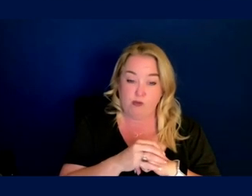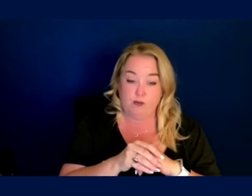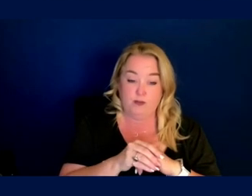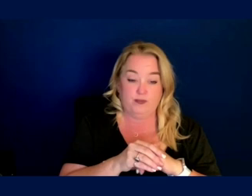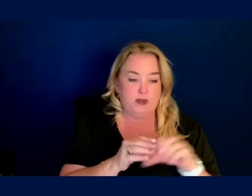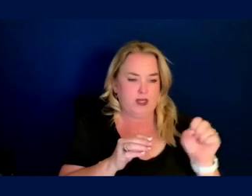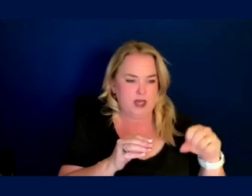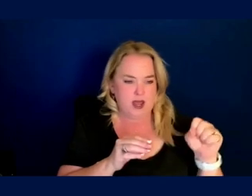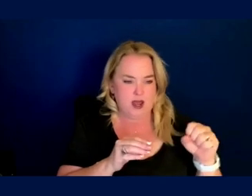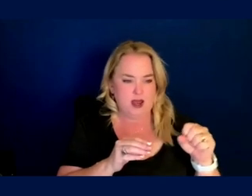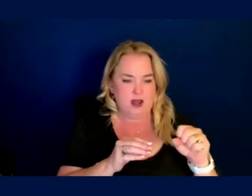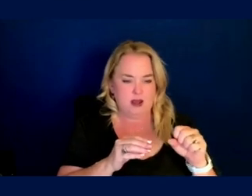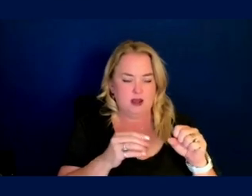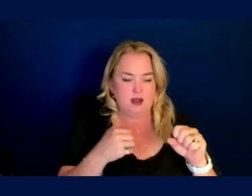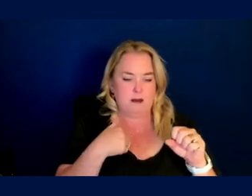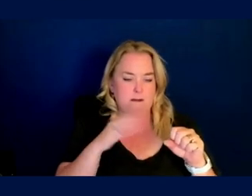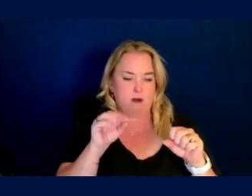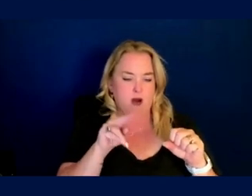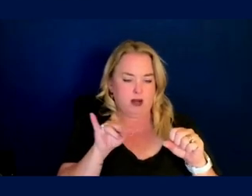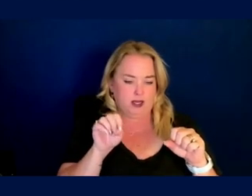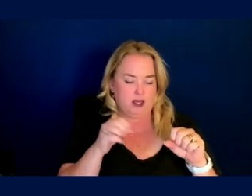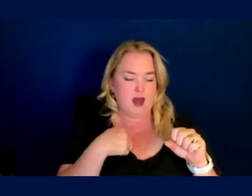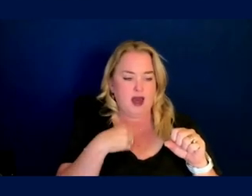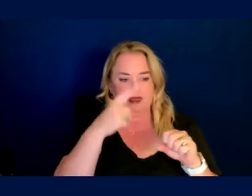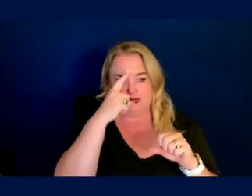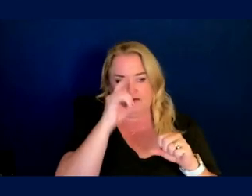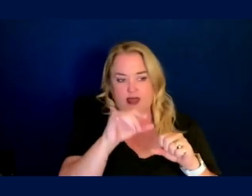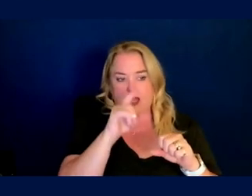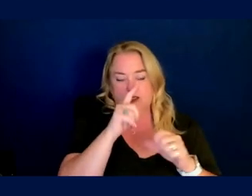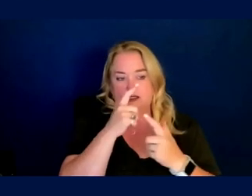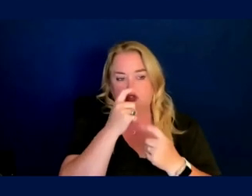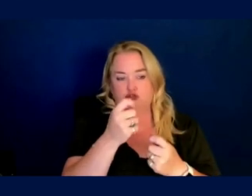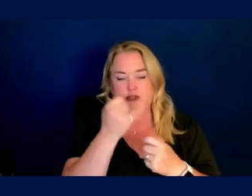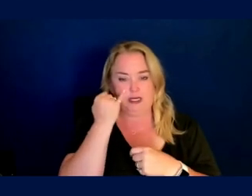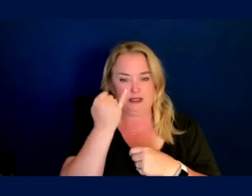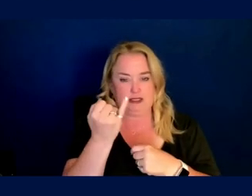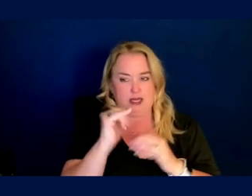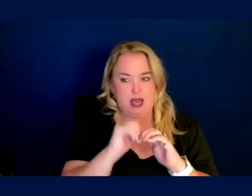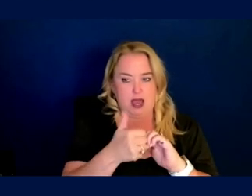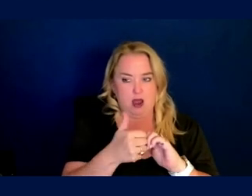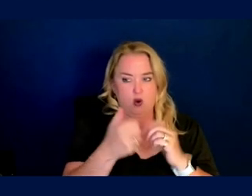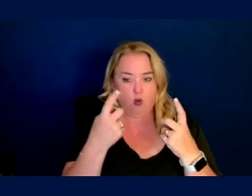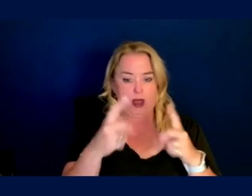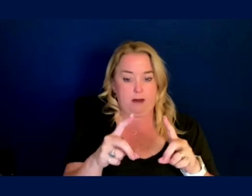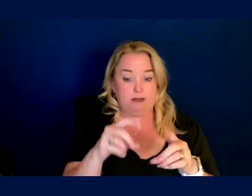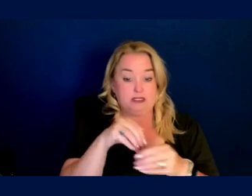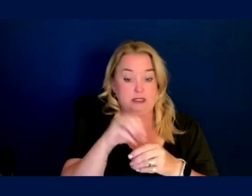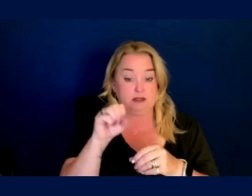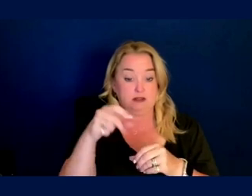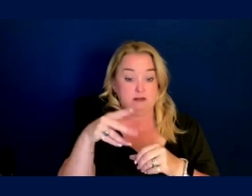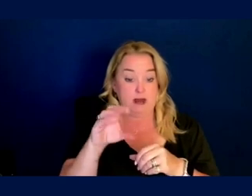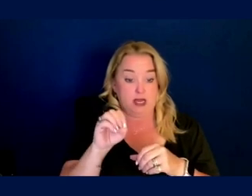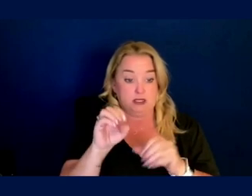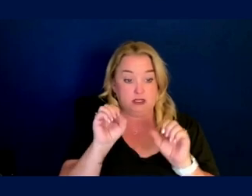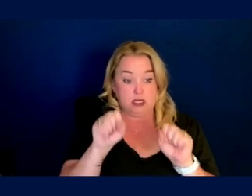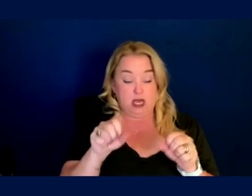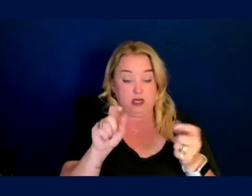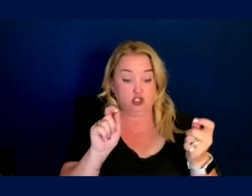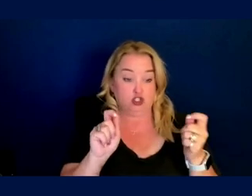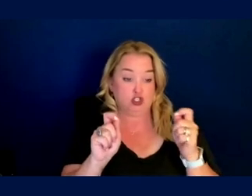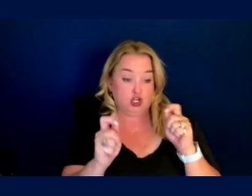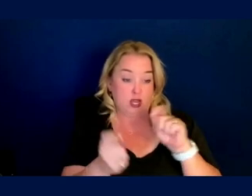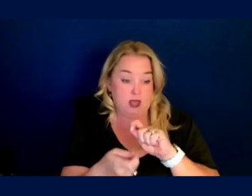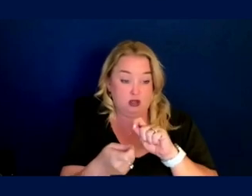Yeah, this is Bonnie. I, that's really, I think an interesting idea as well is how what happens in space can shift societal